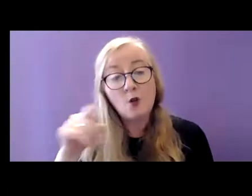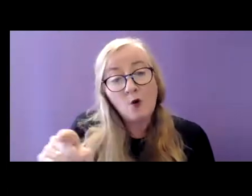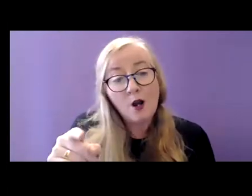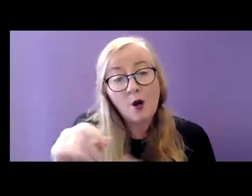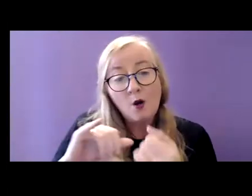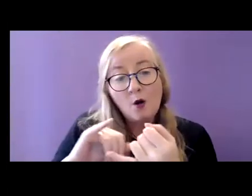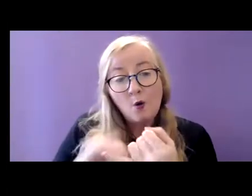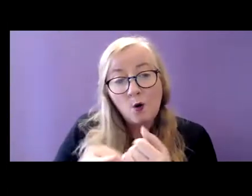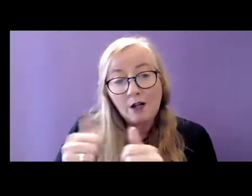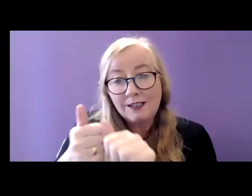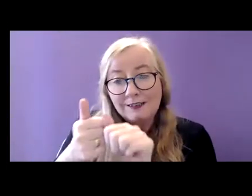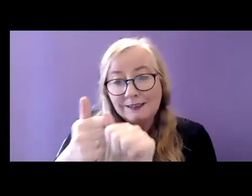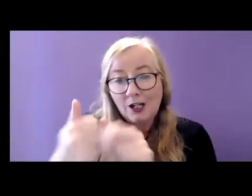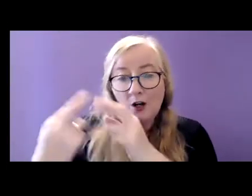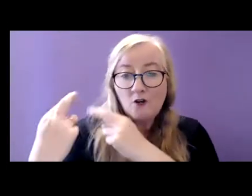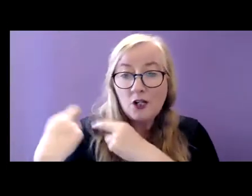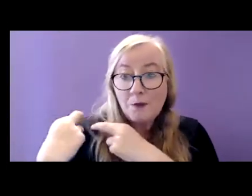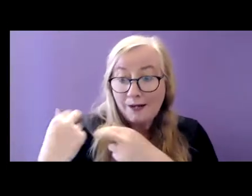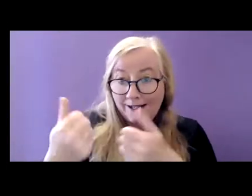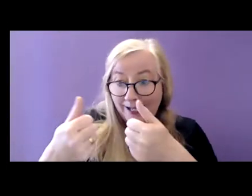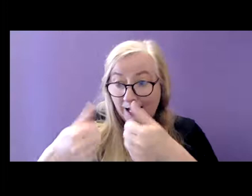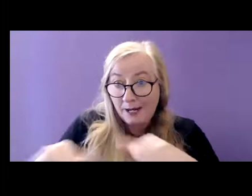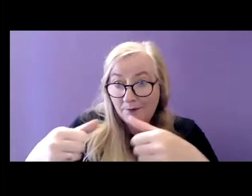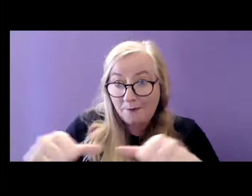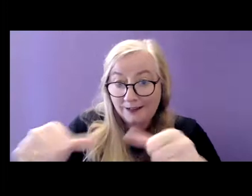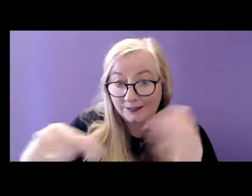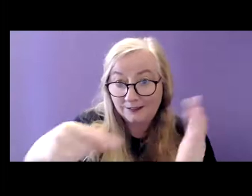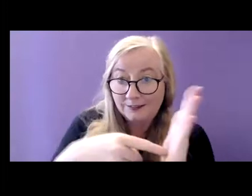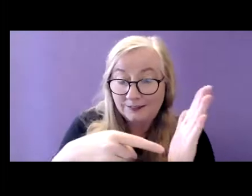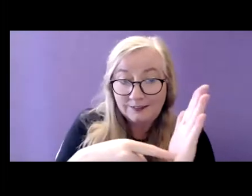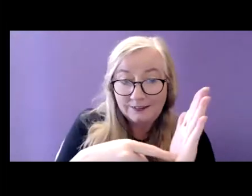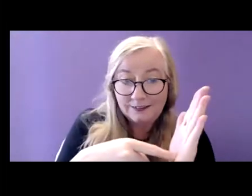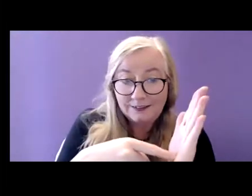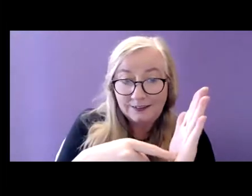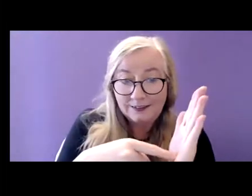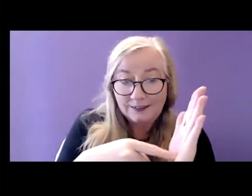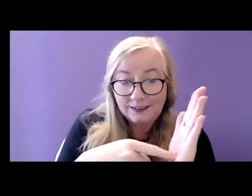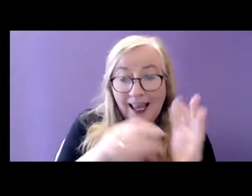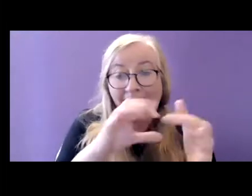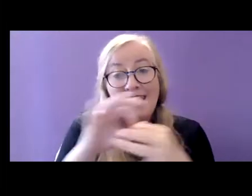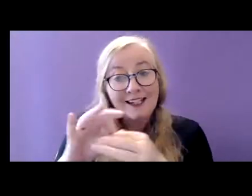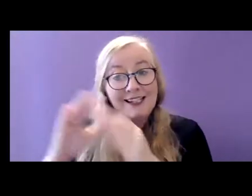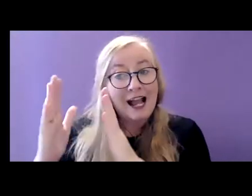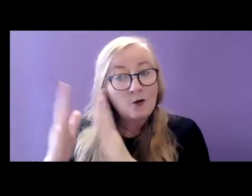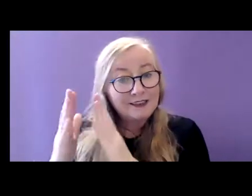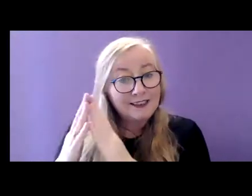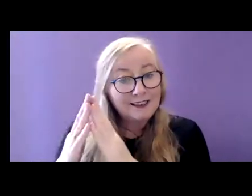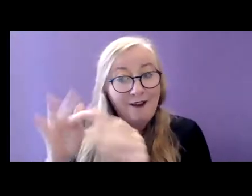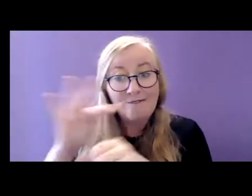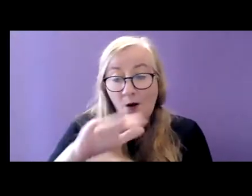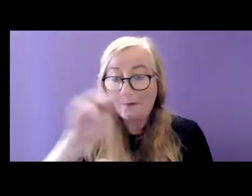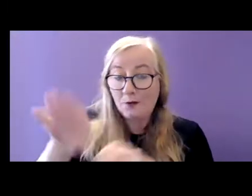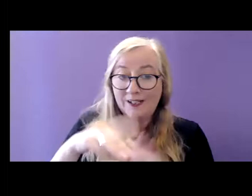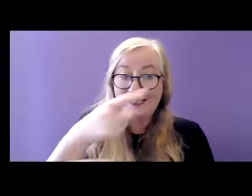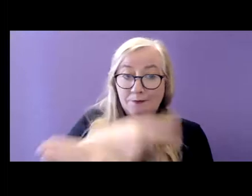and overseeing the implementation of the actions in terms of progressing housing provision for people with disabilities.